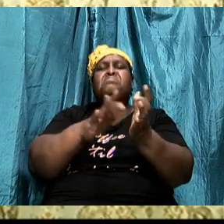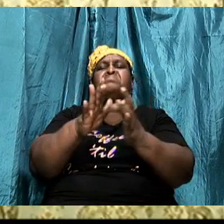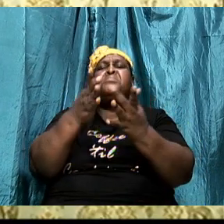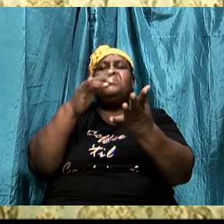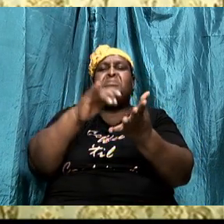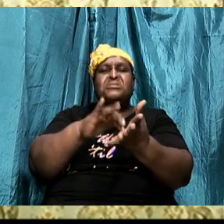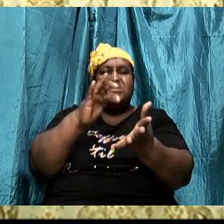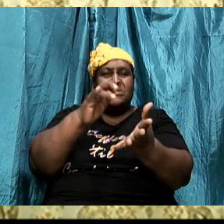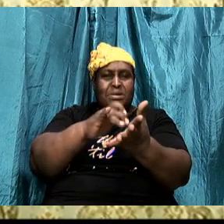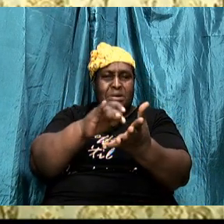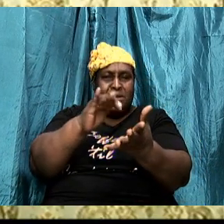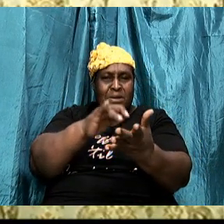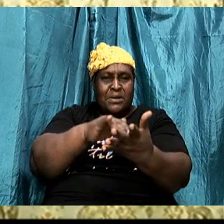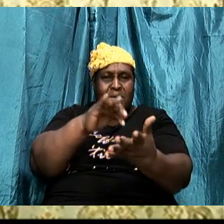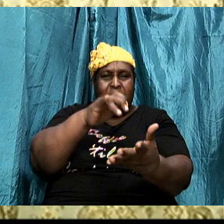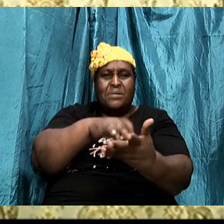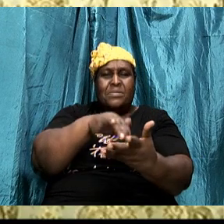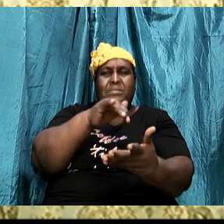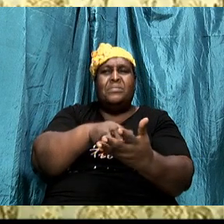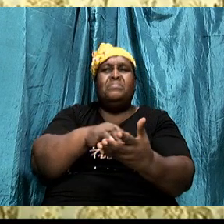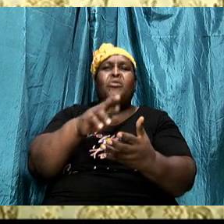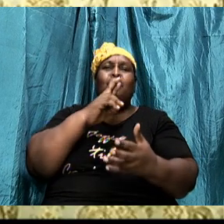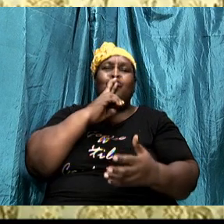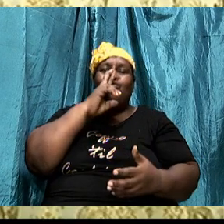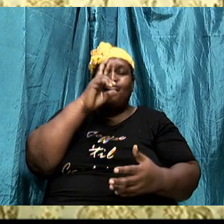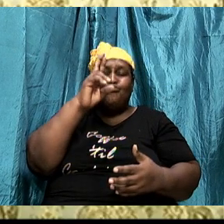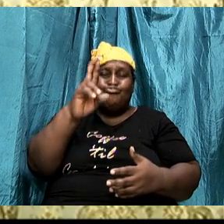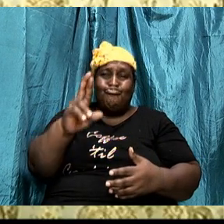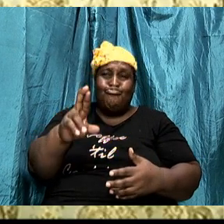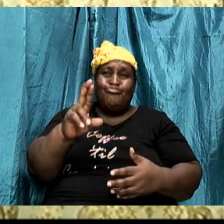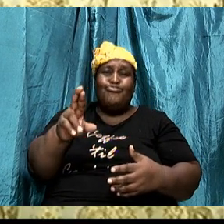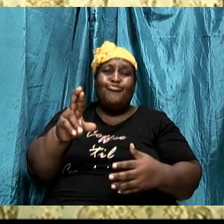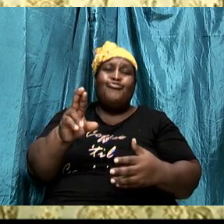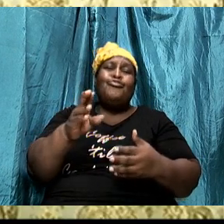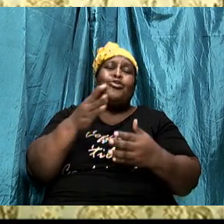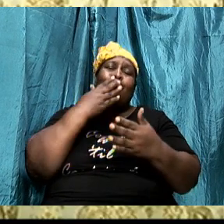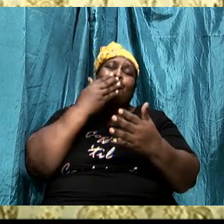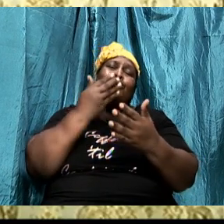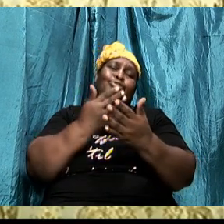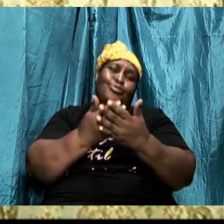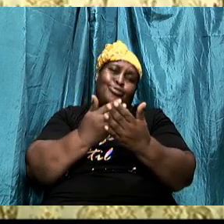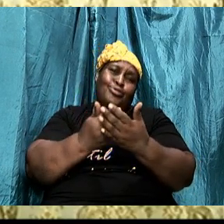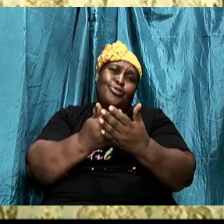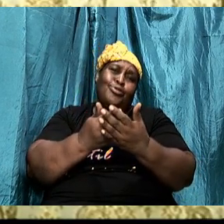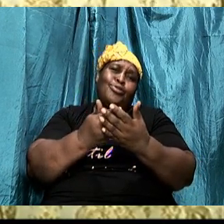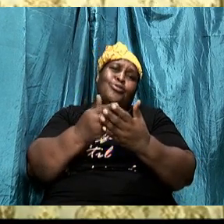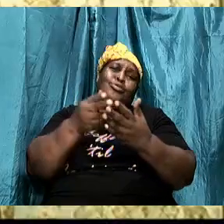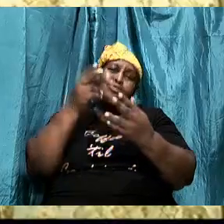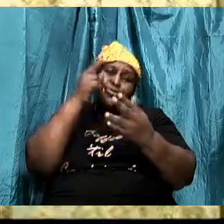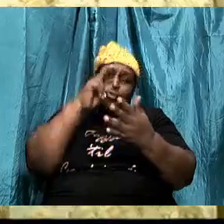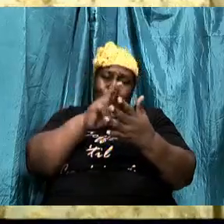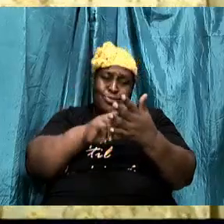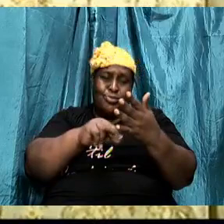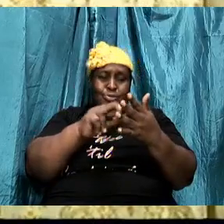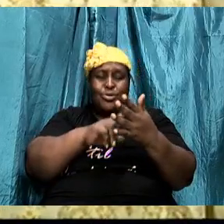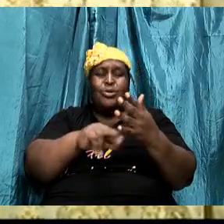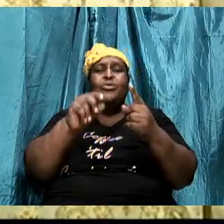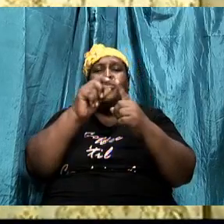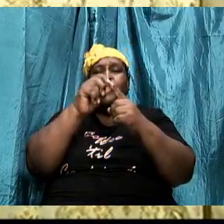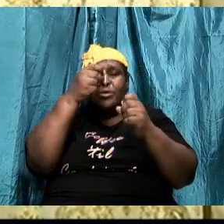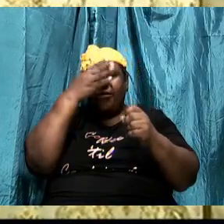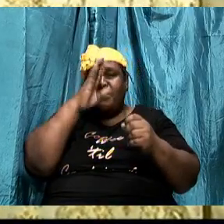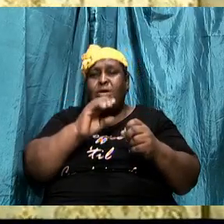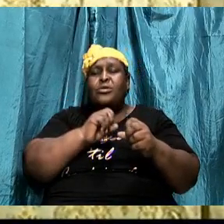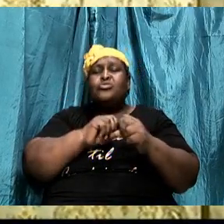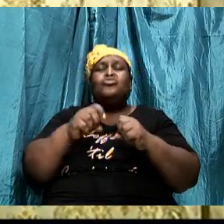and, you know, it's really nice to look at the Word of God, getting the Word of God so